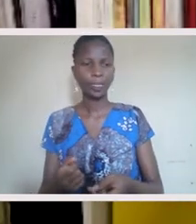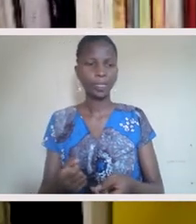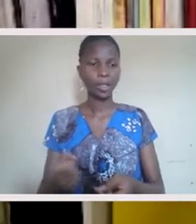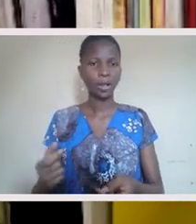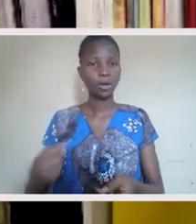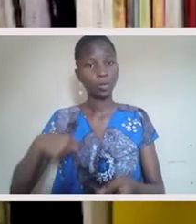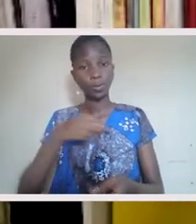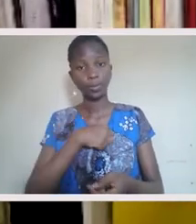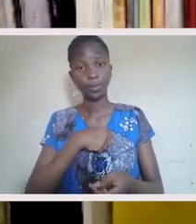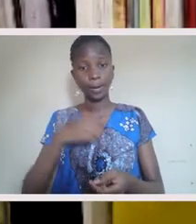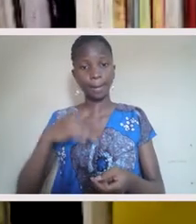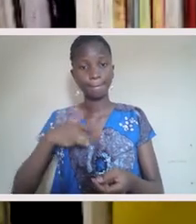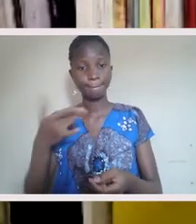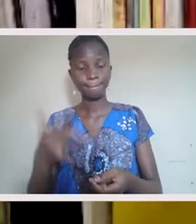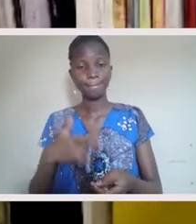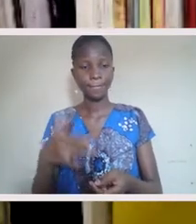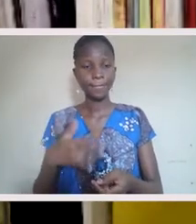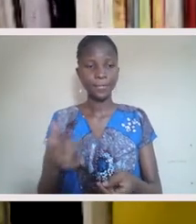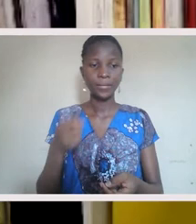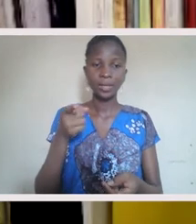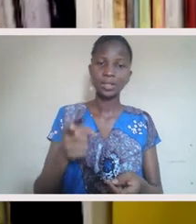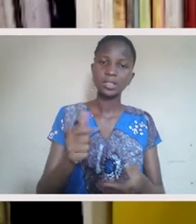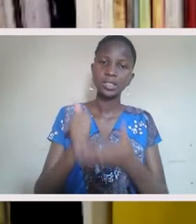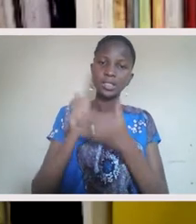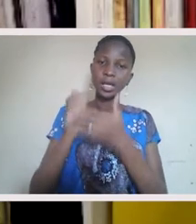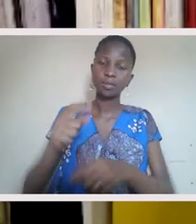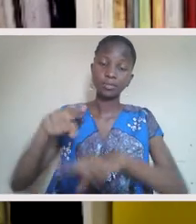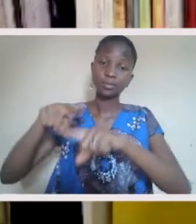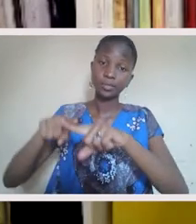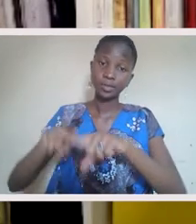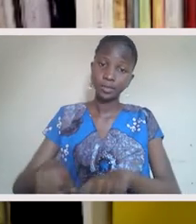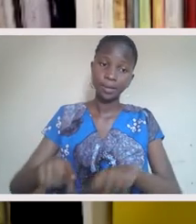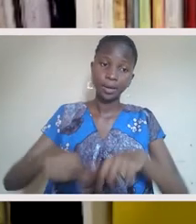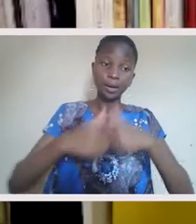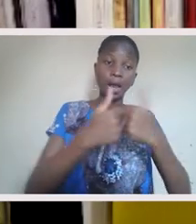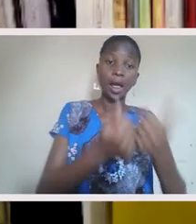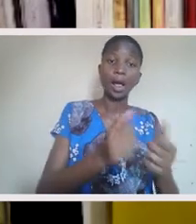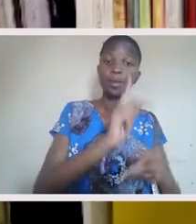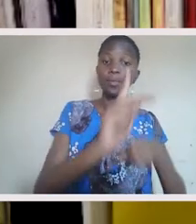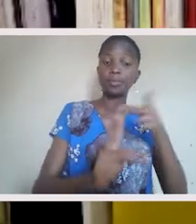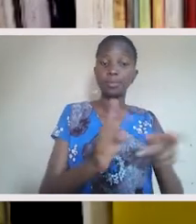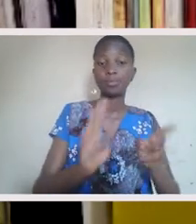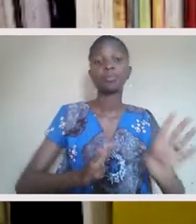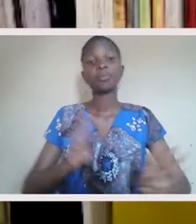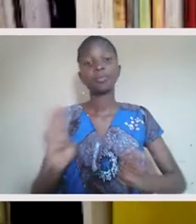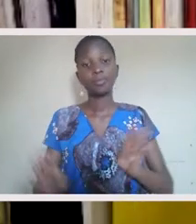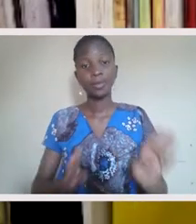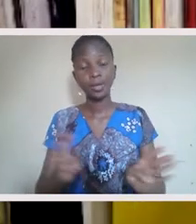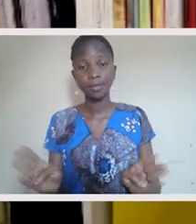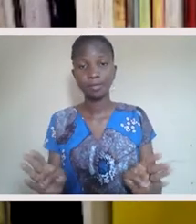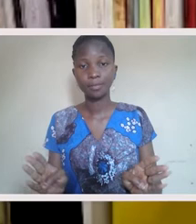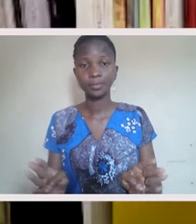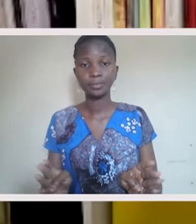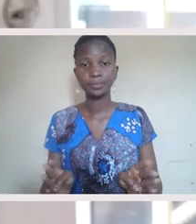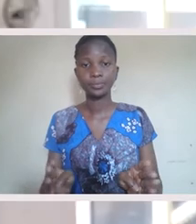asking ourselves, how much of our reality is built on the necessity of people operating exactly how we think they should,